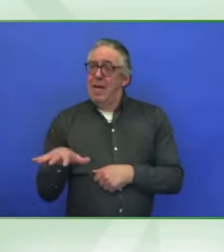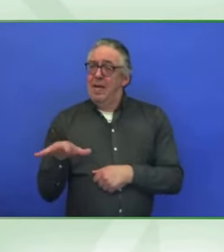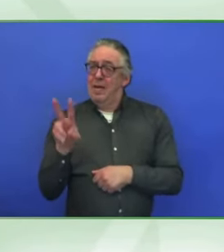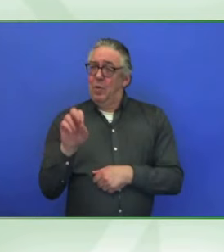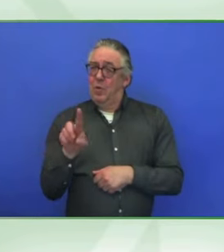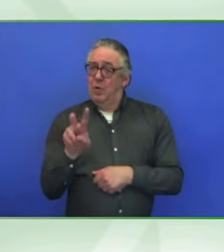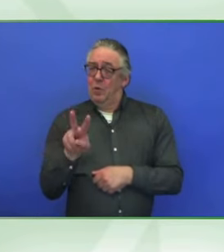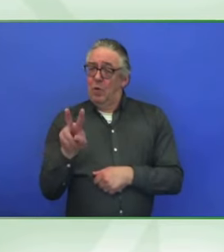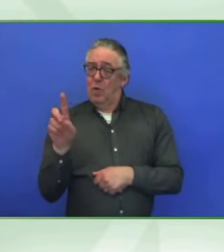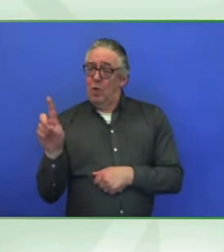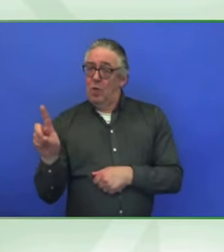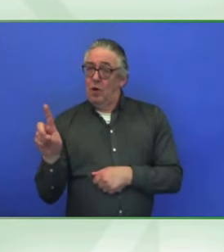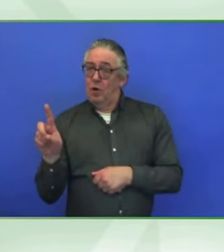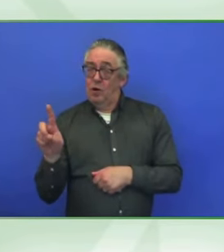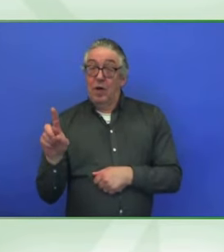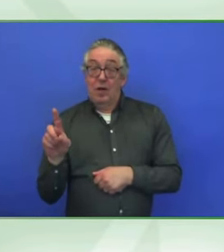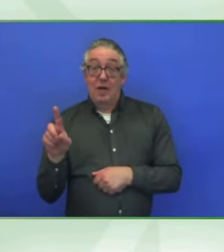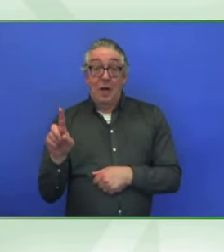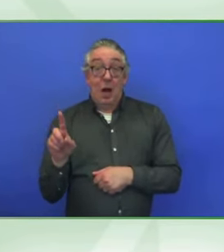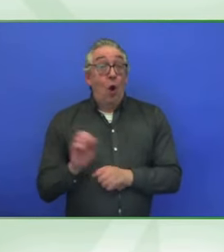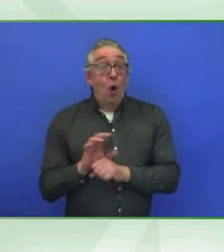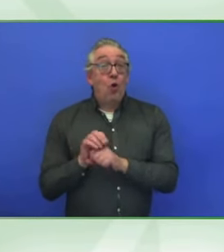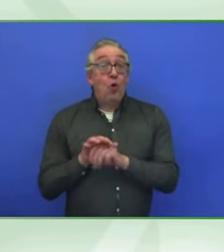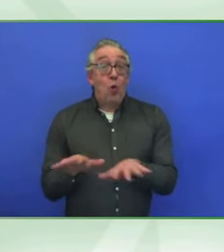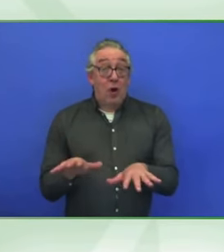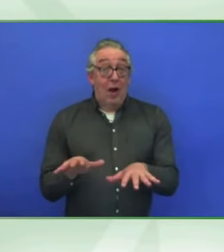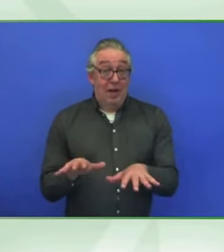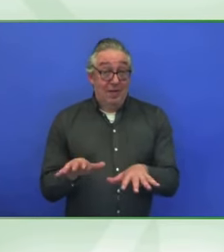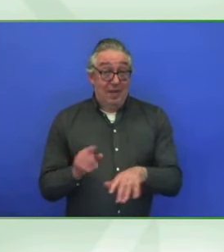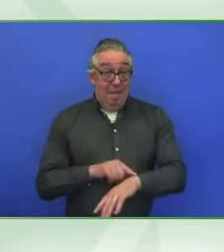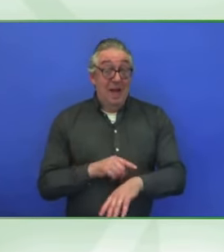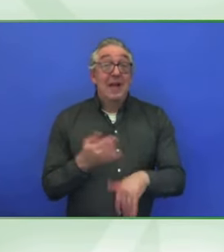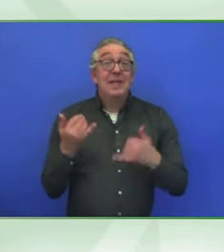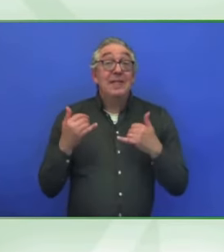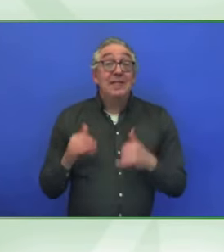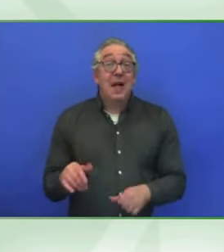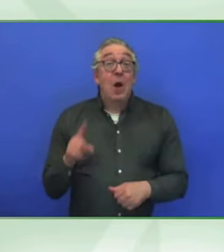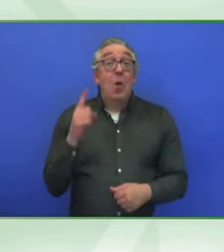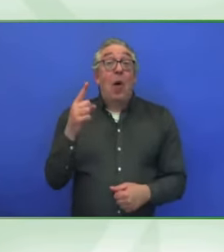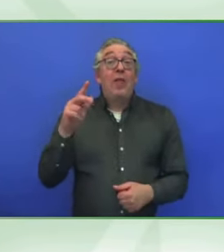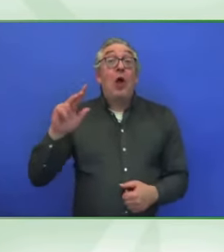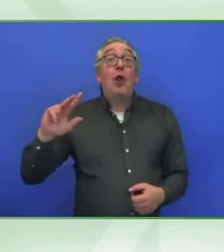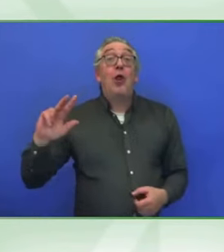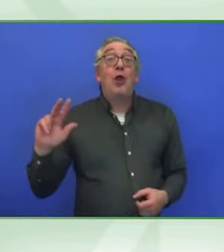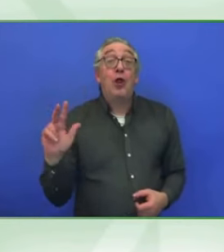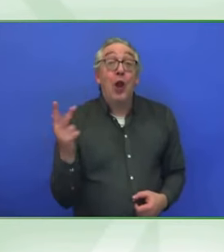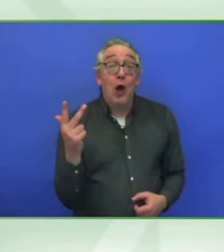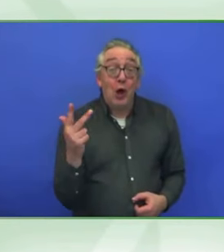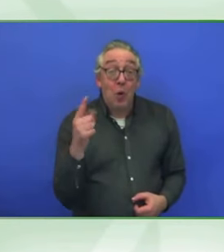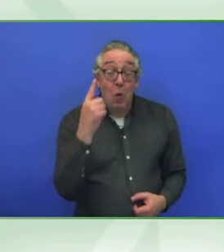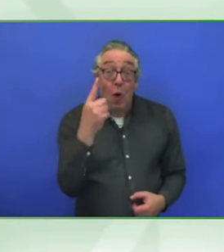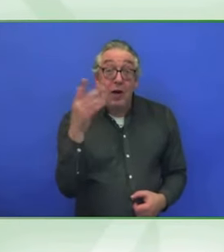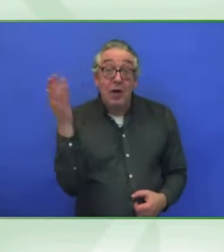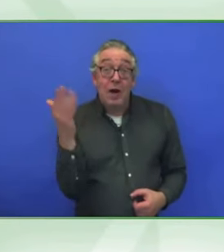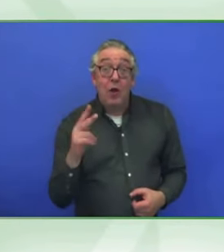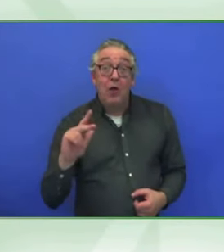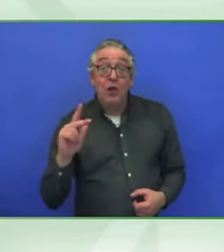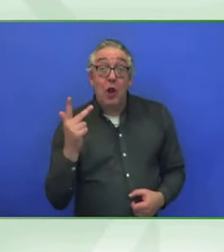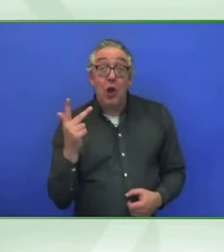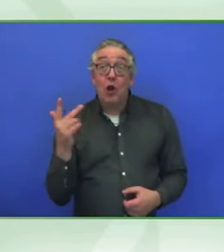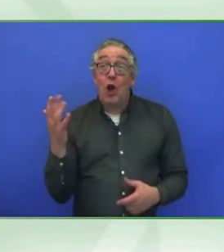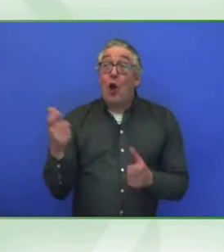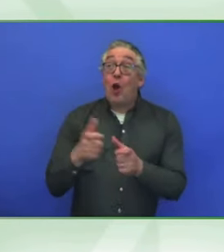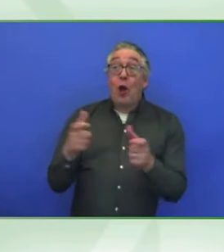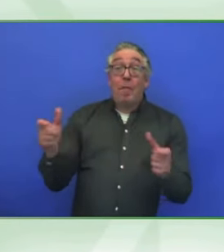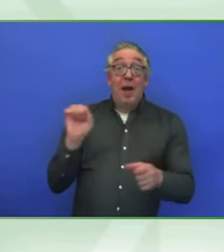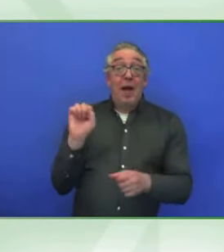of those companies websites were still inaccessible. With the data, we can move it forward with the stories of the young people and the hearts of